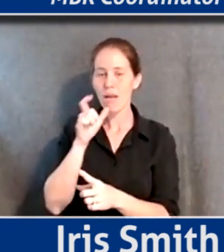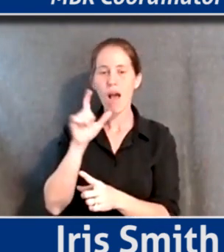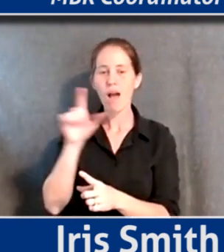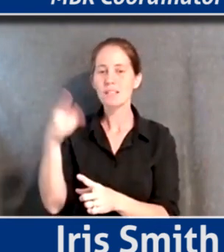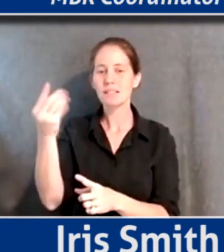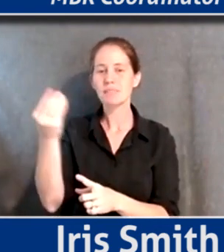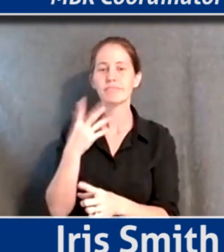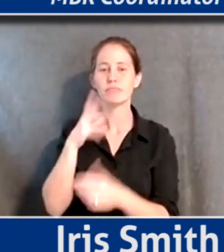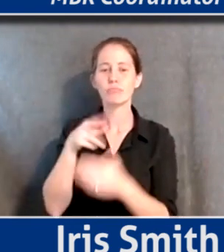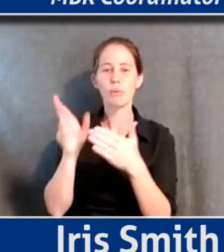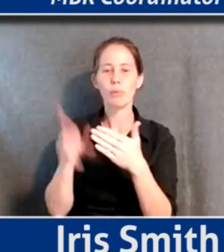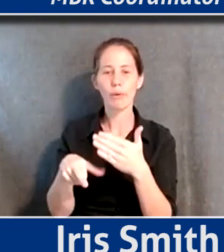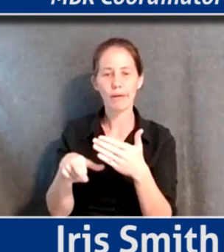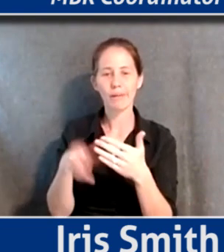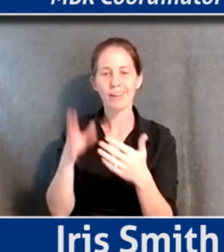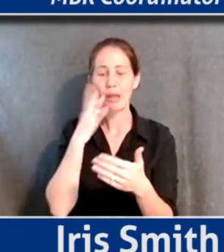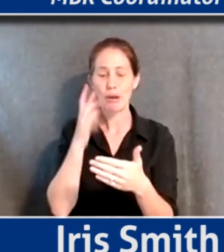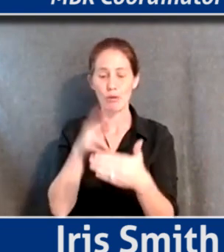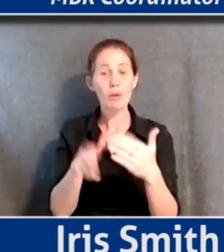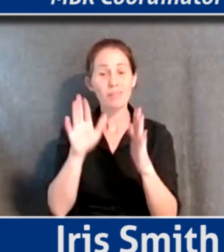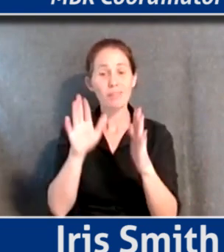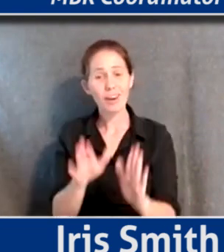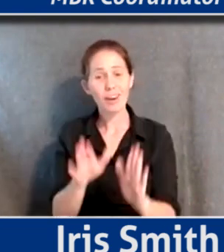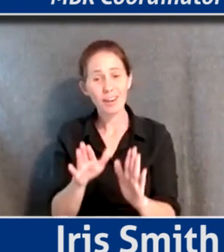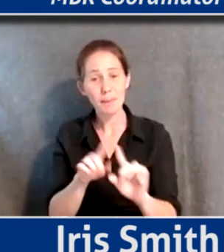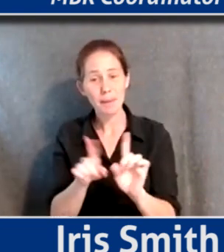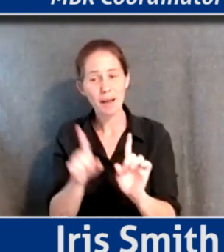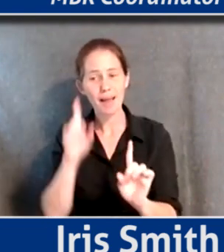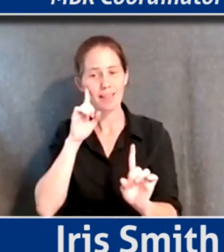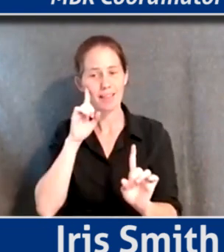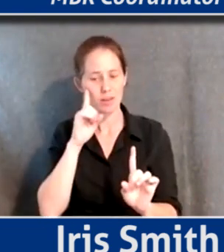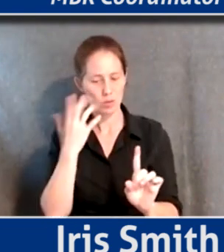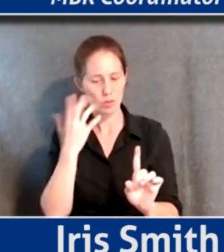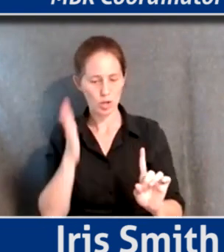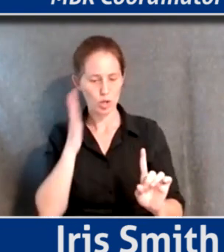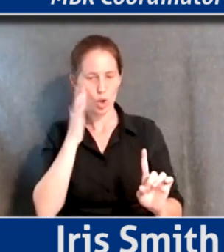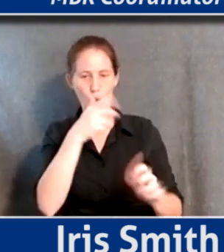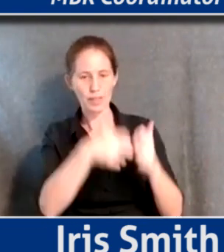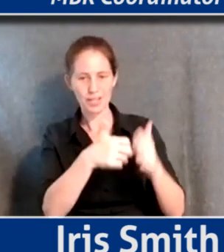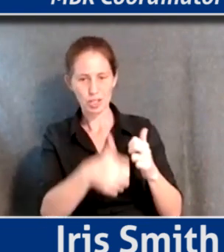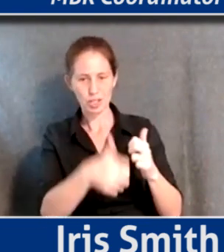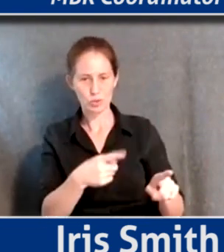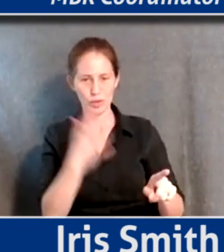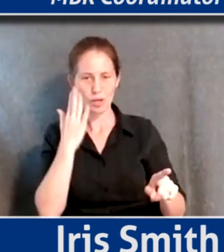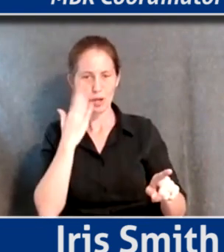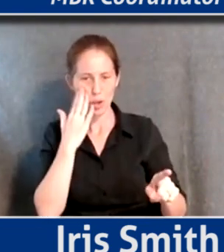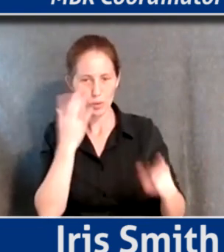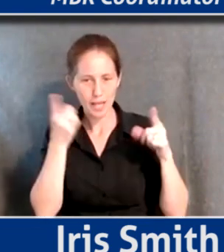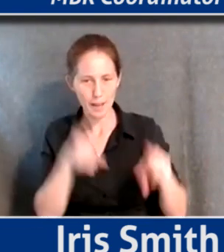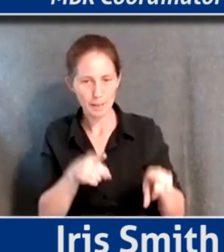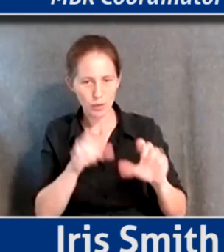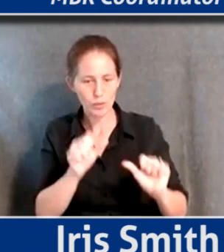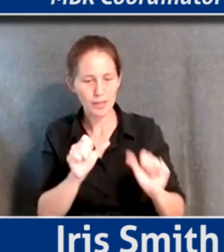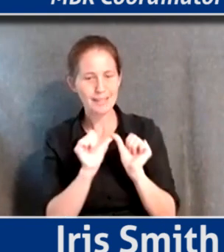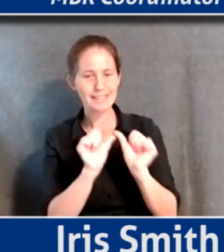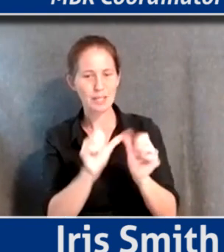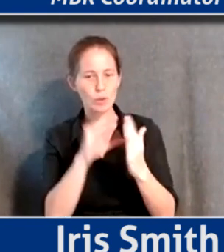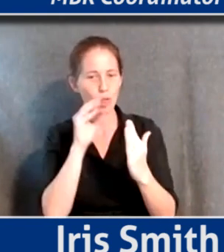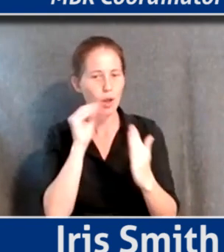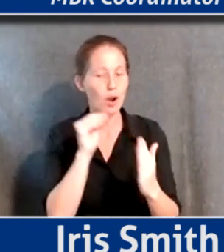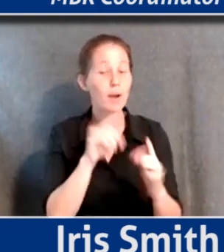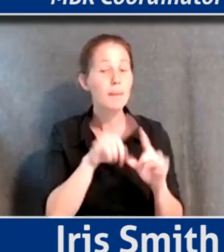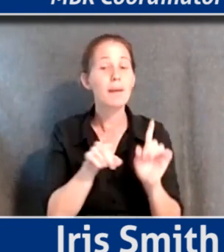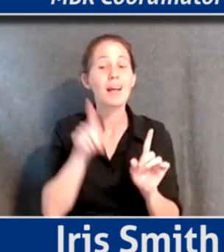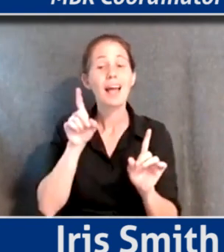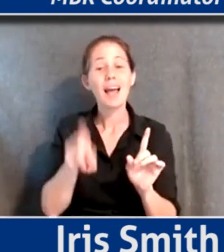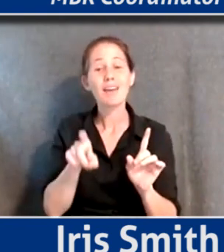report, you know, reports are great, but I think we know about the issues. We know what's going on. We can continually learn, but we've got to